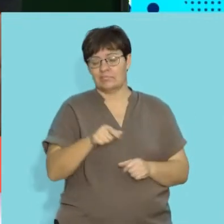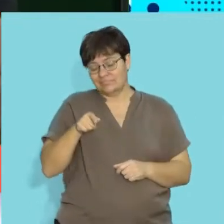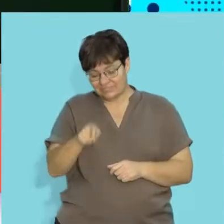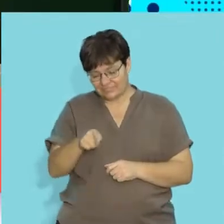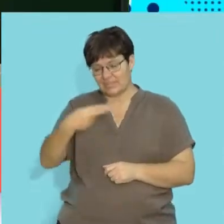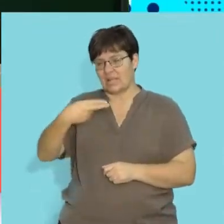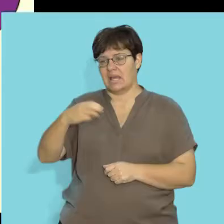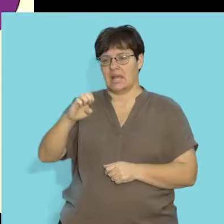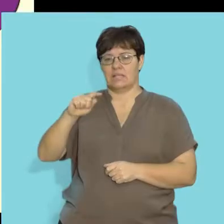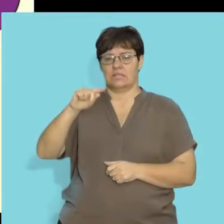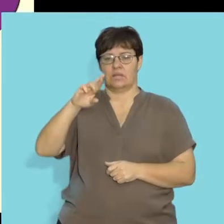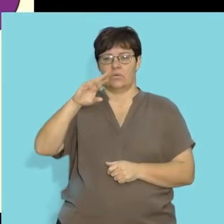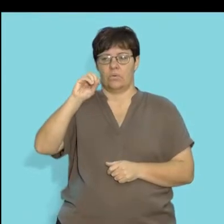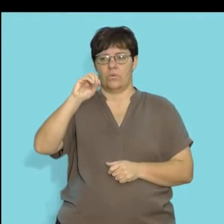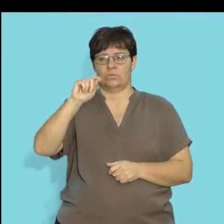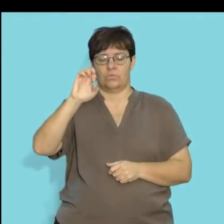heterotrophs.